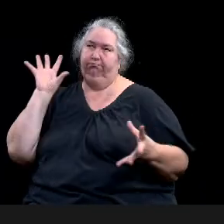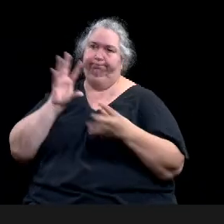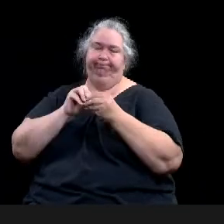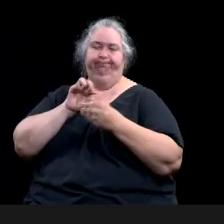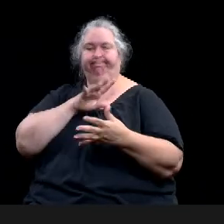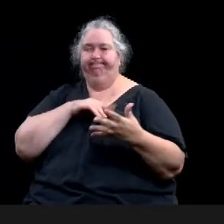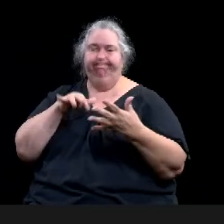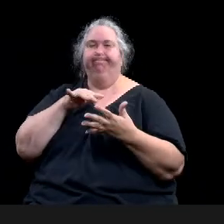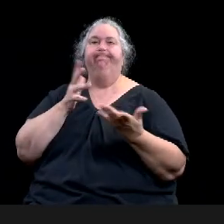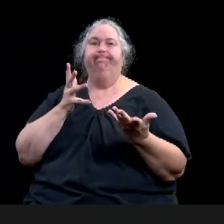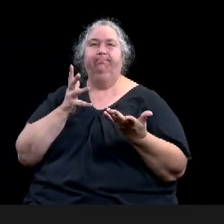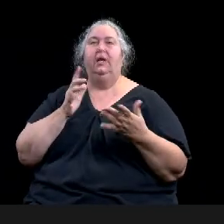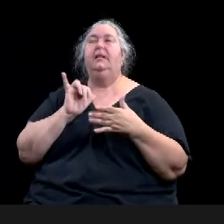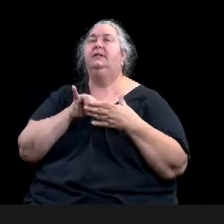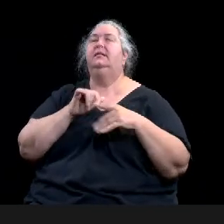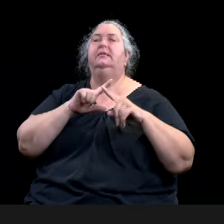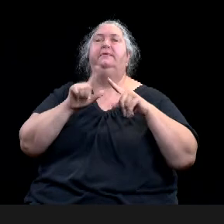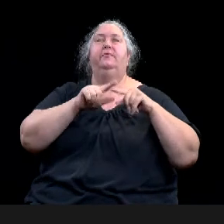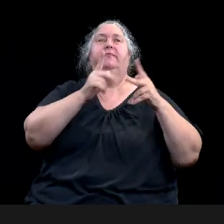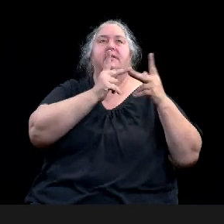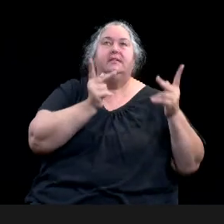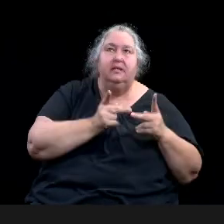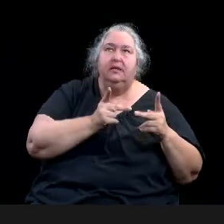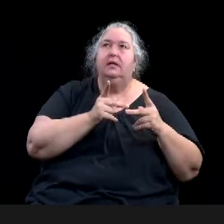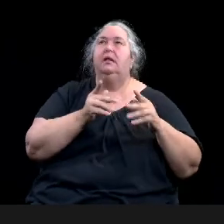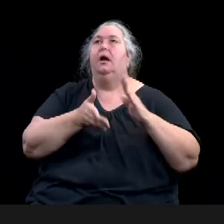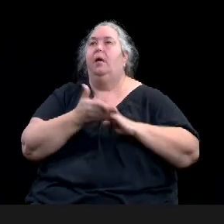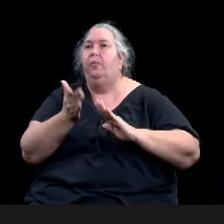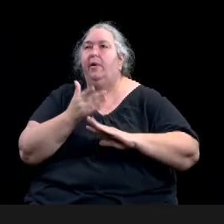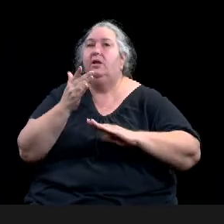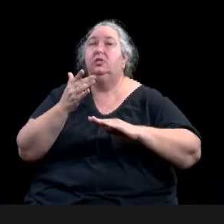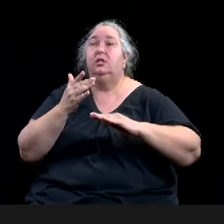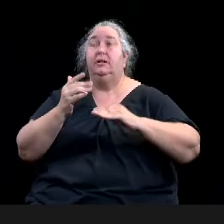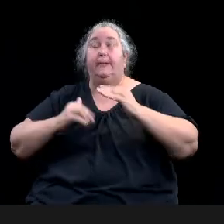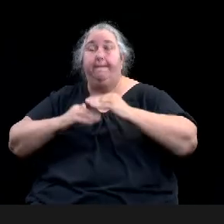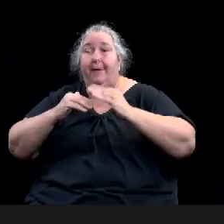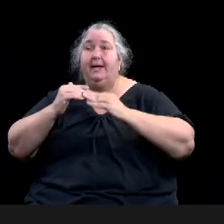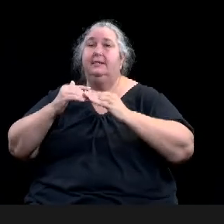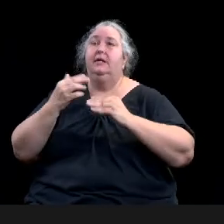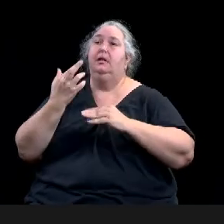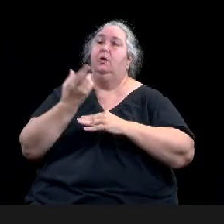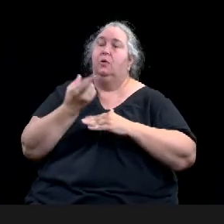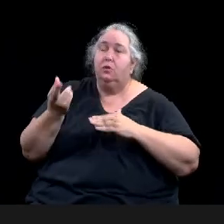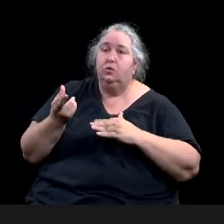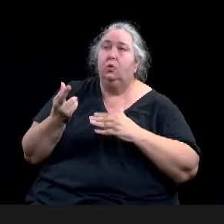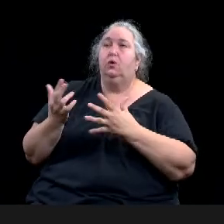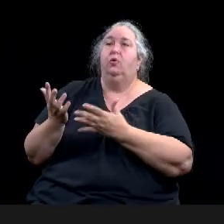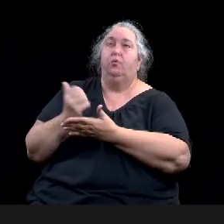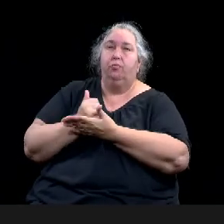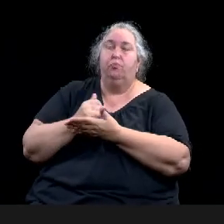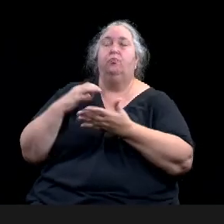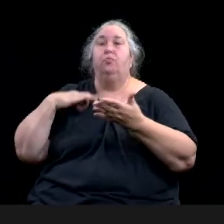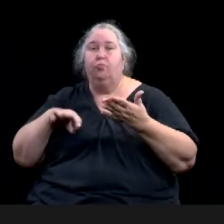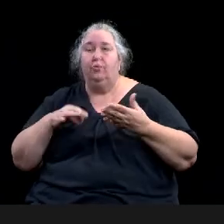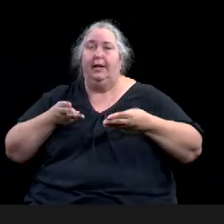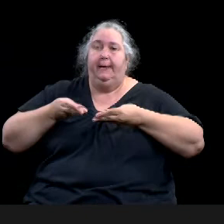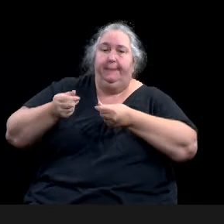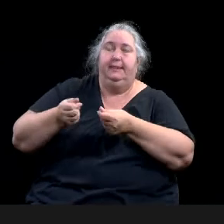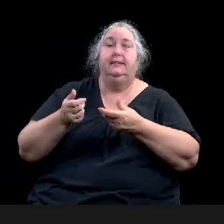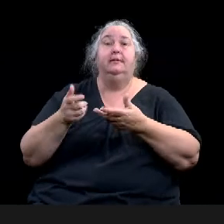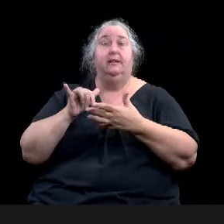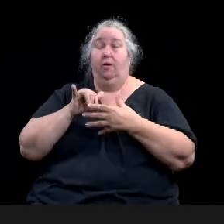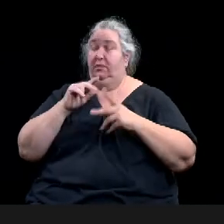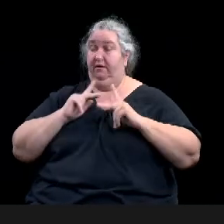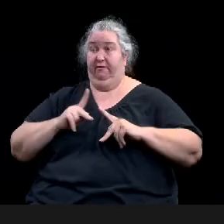It was a physical plan. It included, uh, fundraising. It included a market analysis and an economic